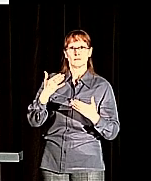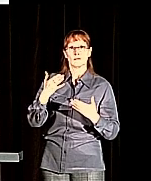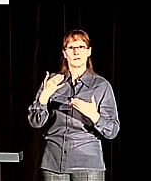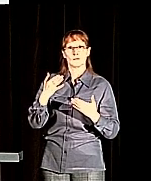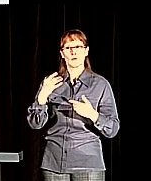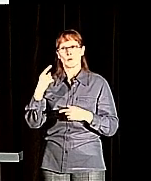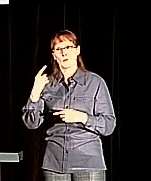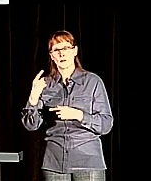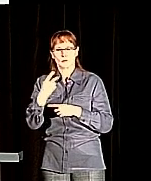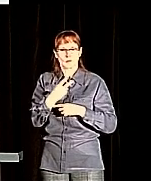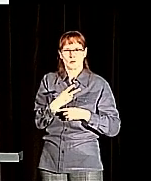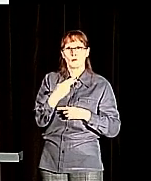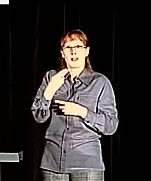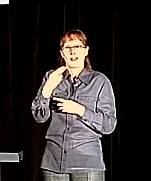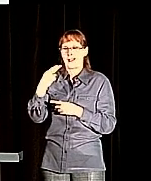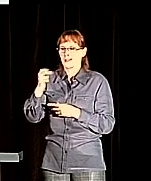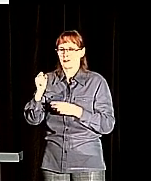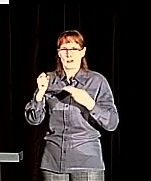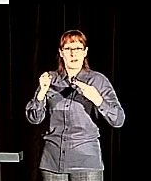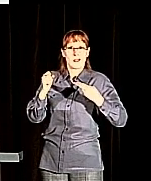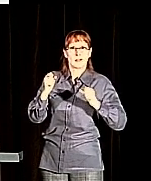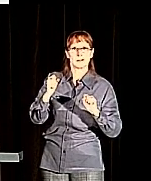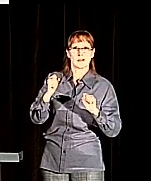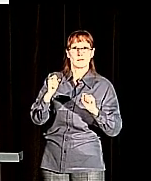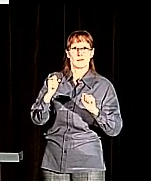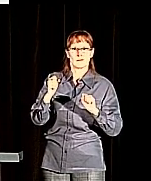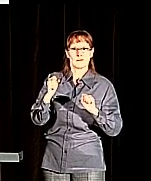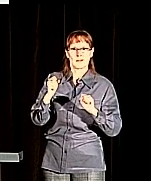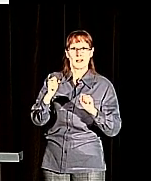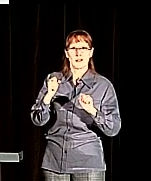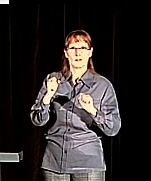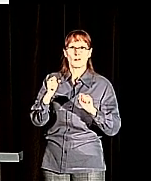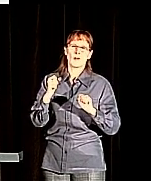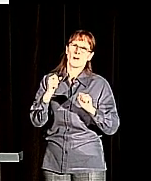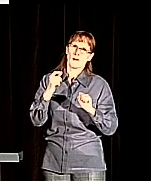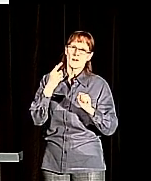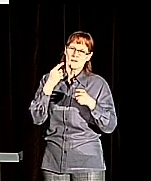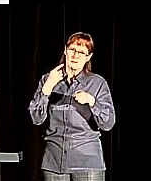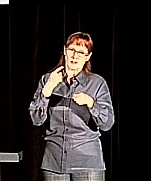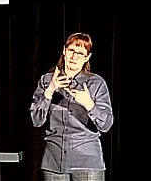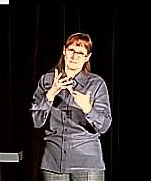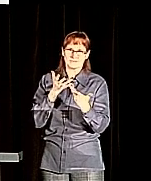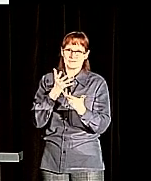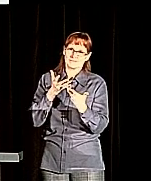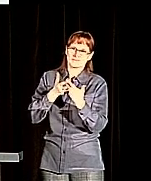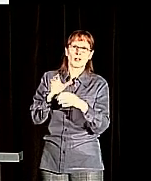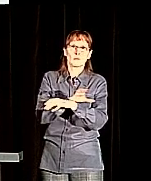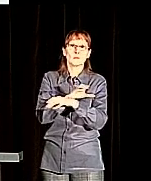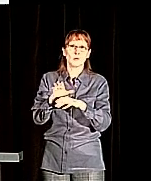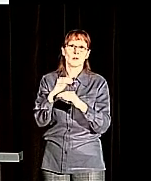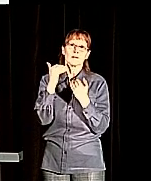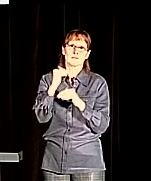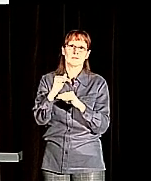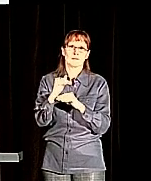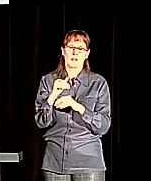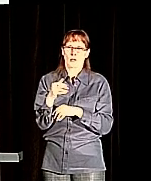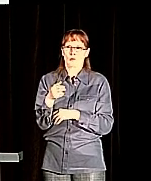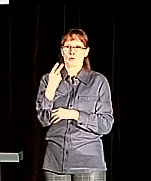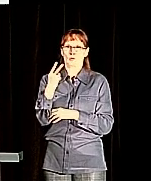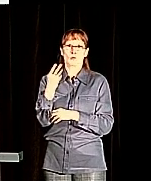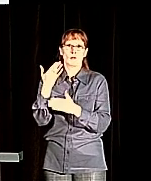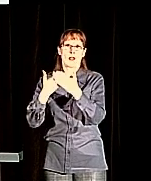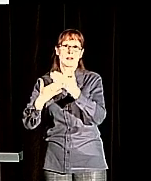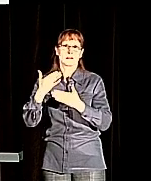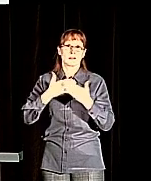easier for stakeholders that we would only use two handshapes, one location and two movements, an external